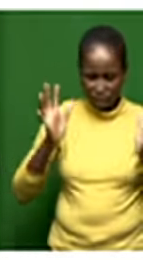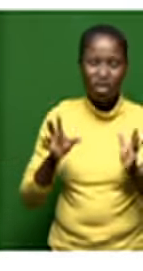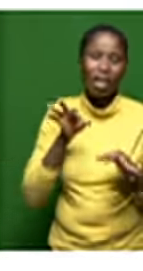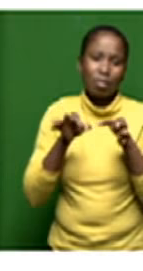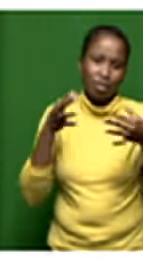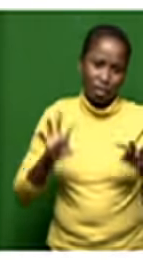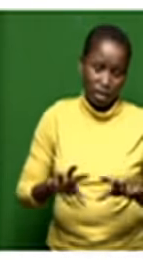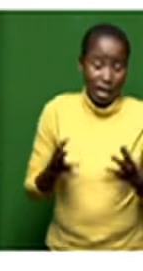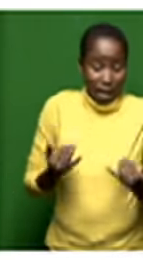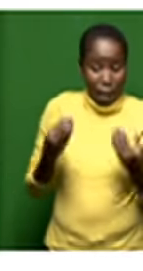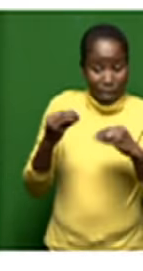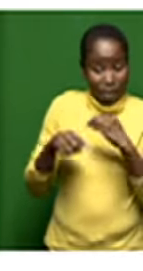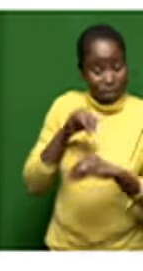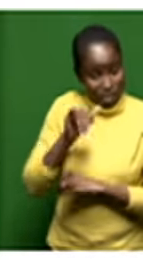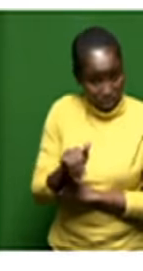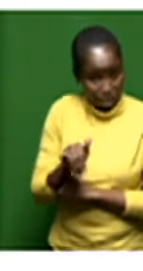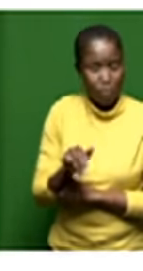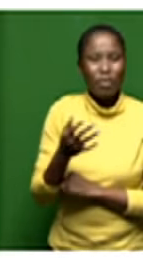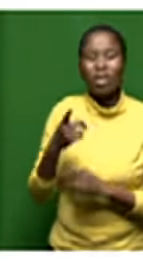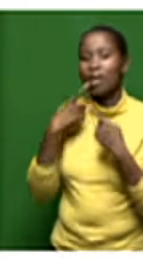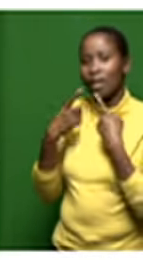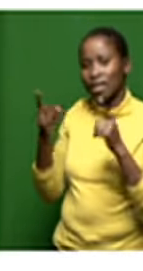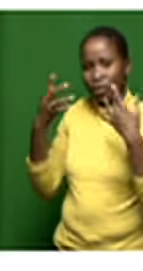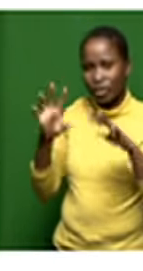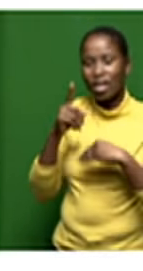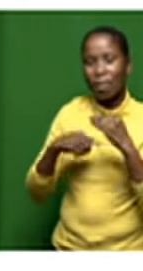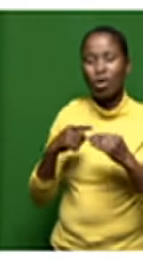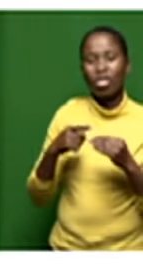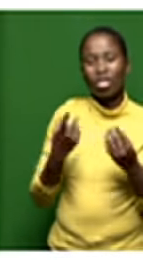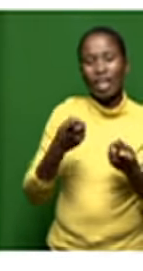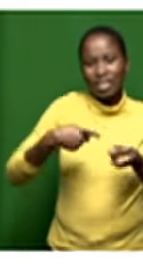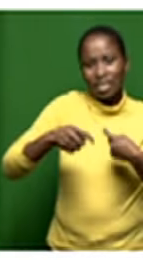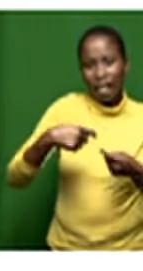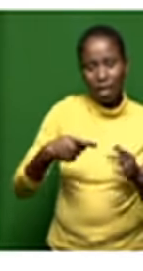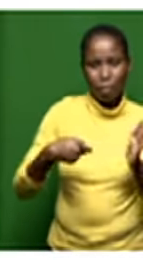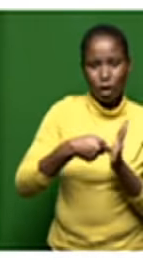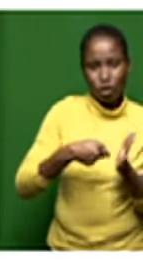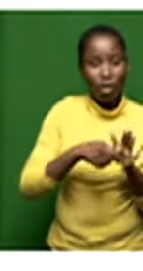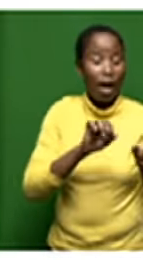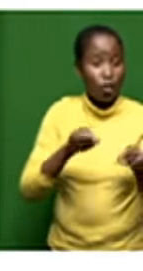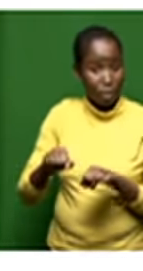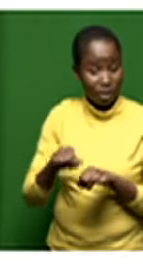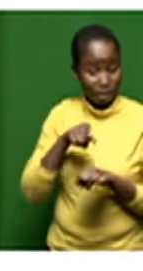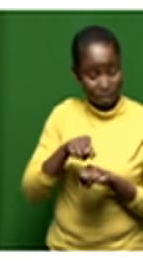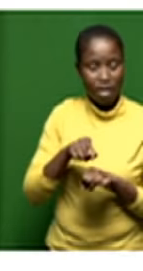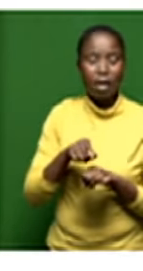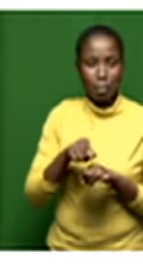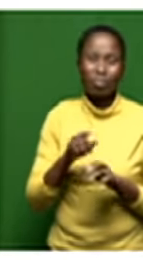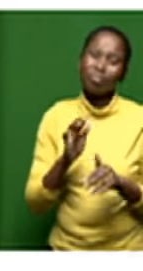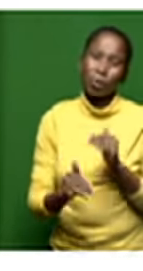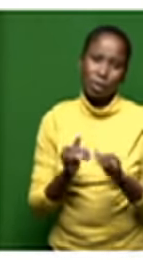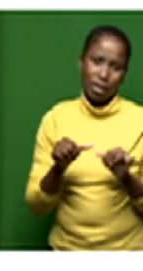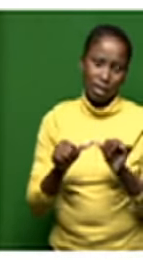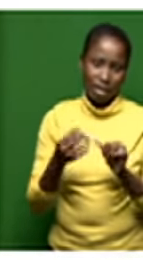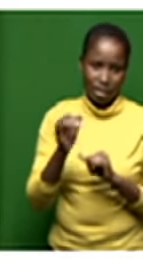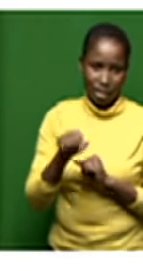there is an announcement that was made yesterday regarding the sales purchase agreement and i think we need to give that process time even in the statement it